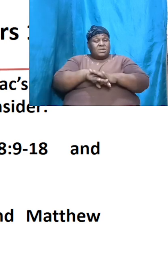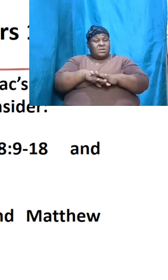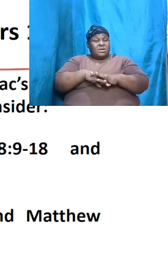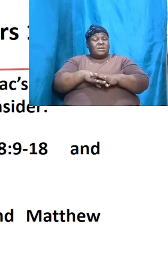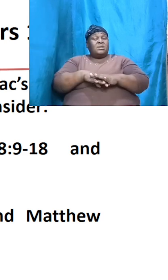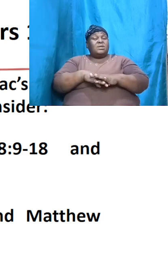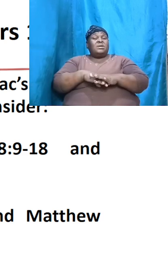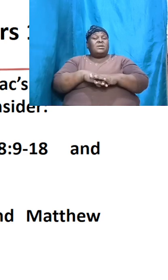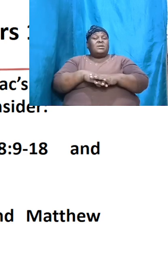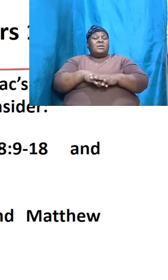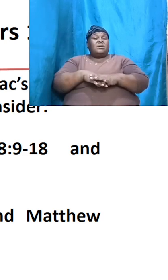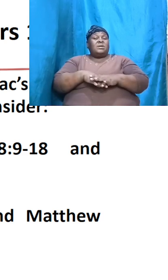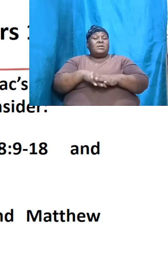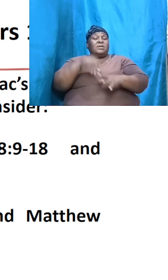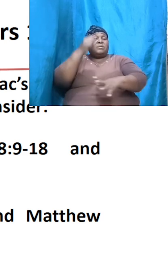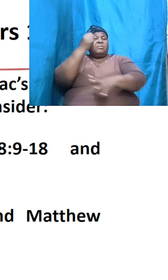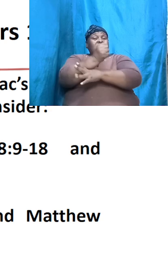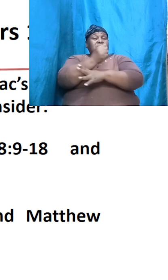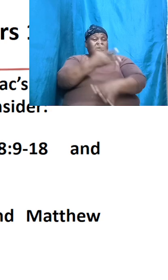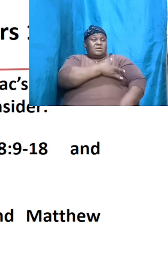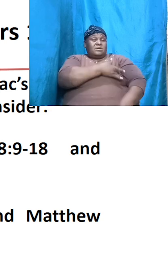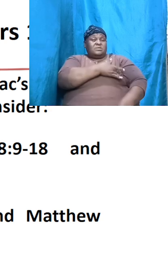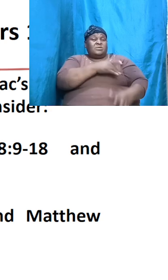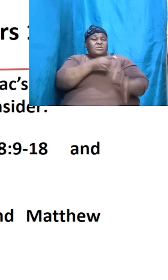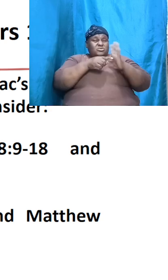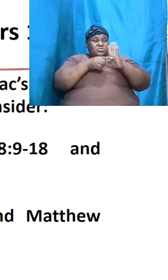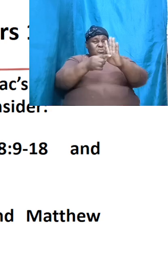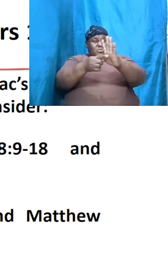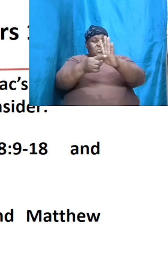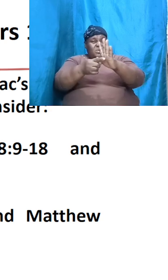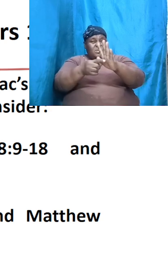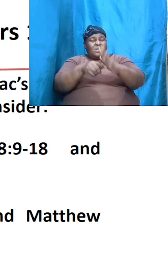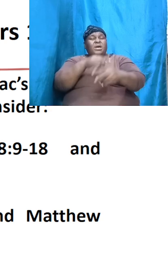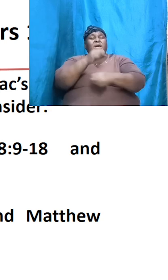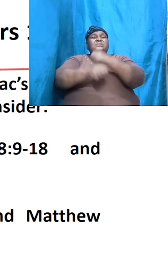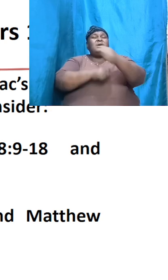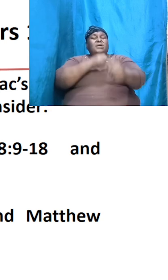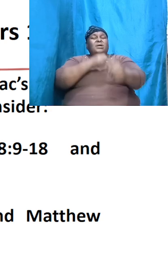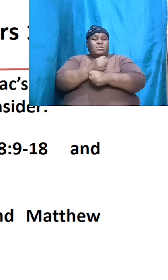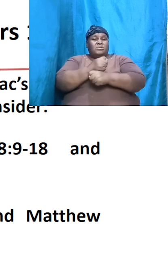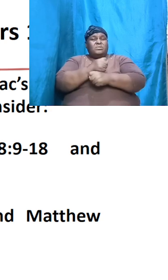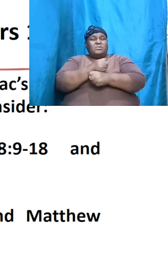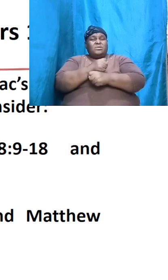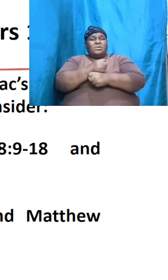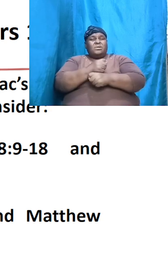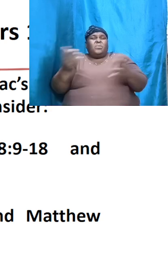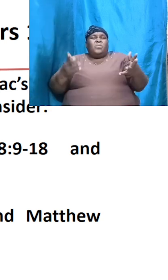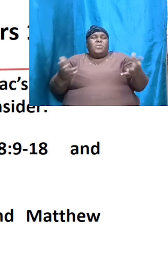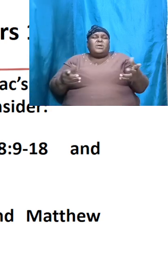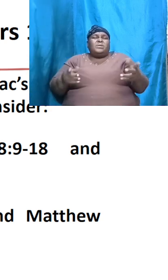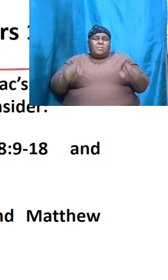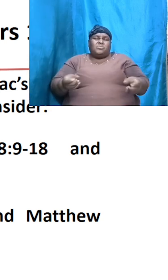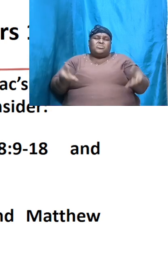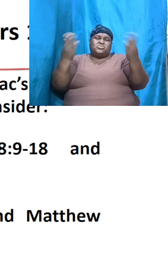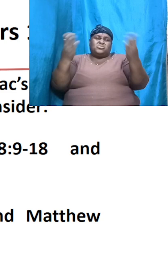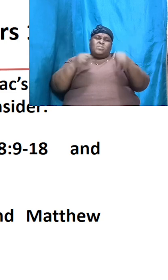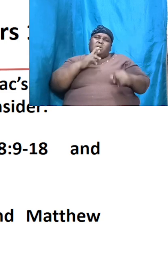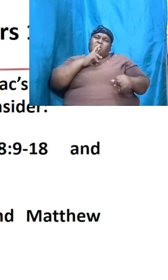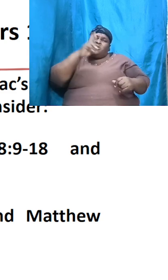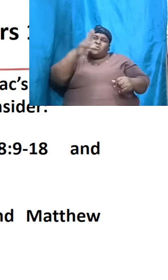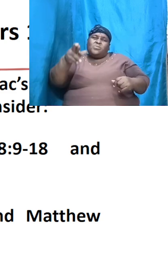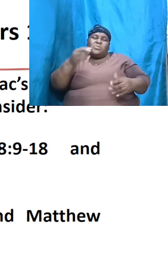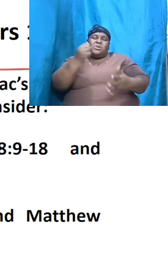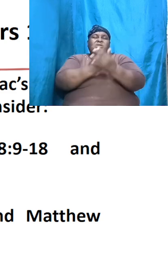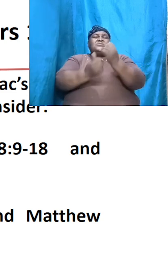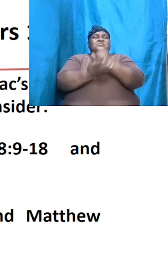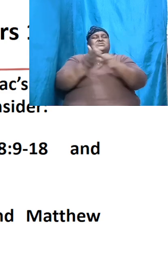but he was just showing making a typology of what was to come and the real sacrifice because in the